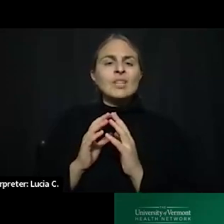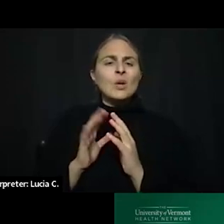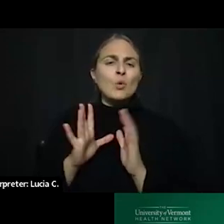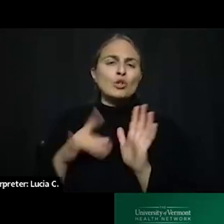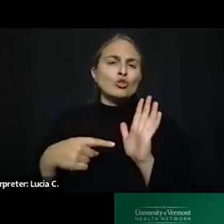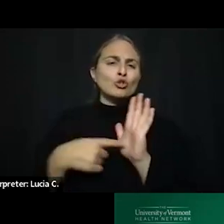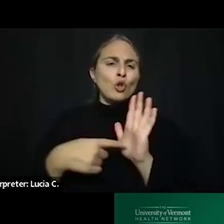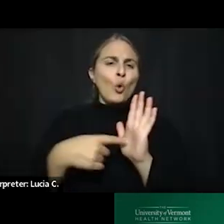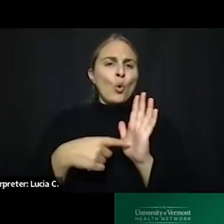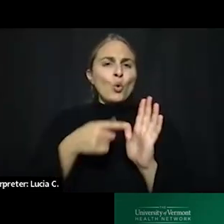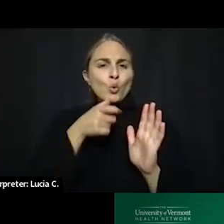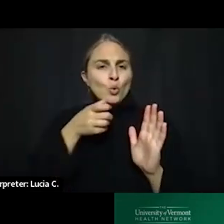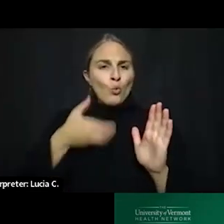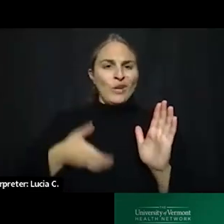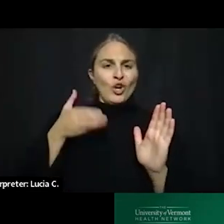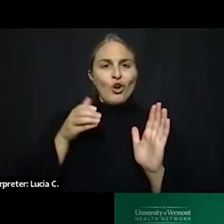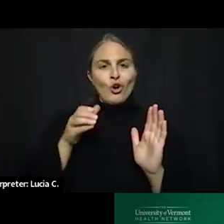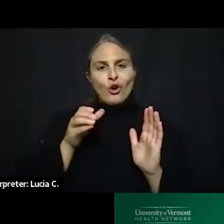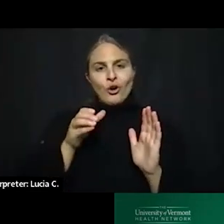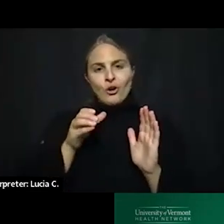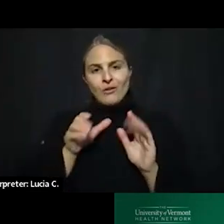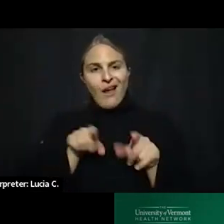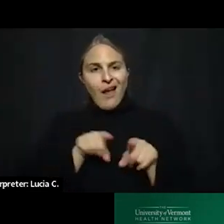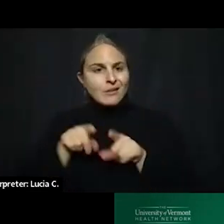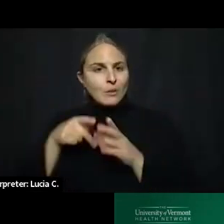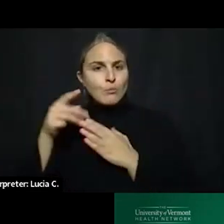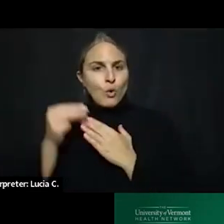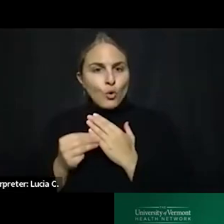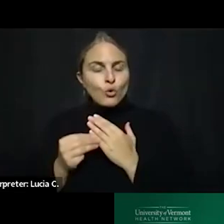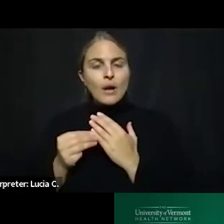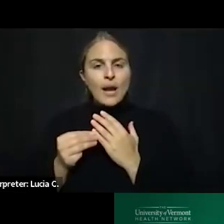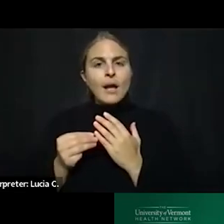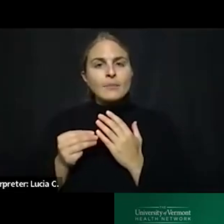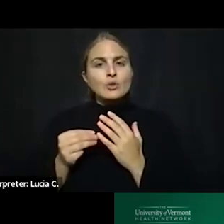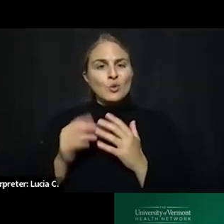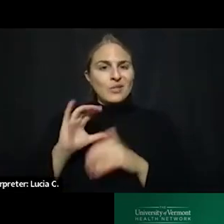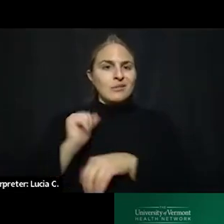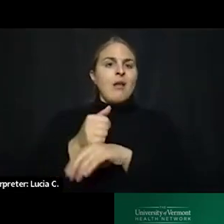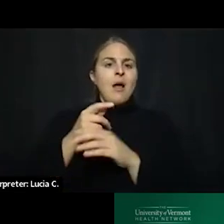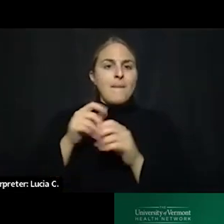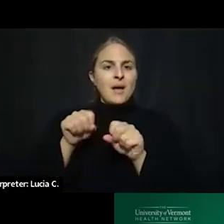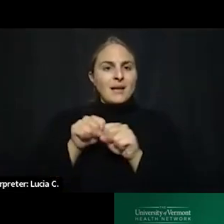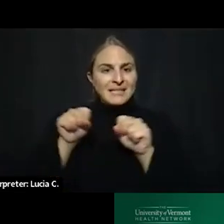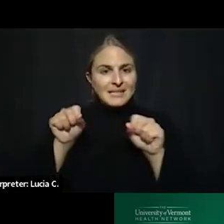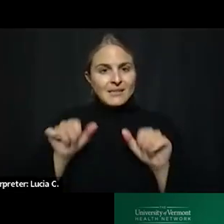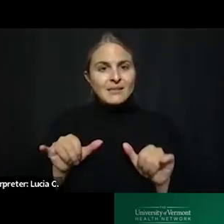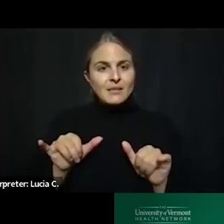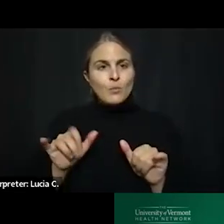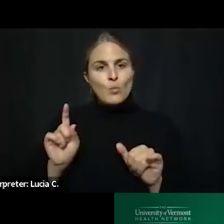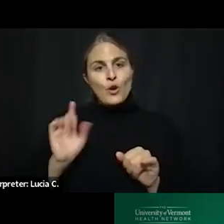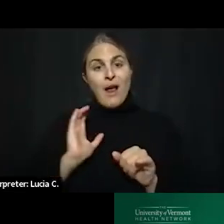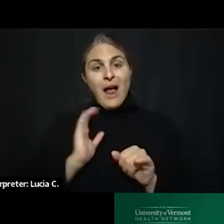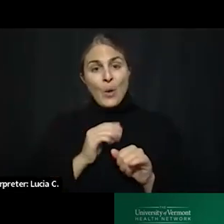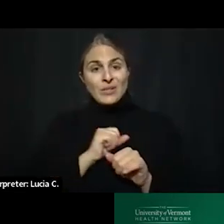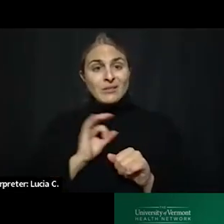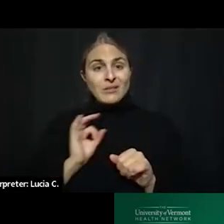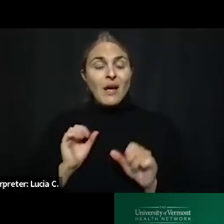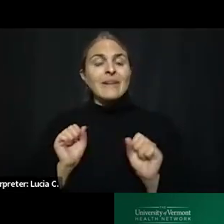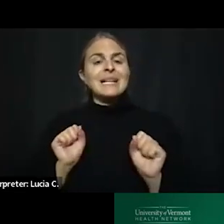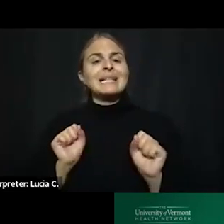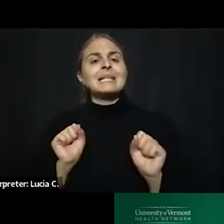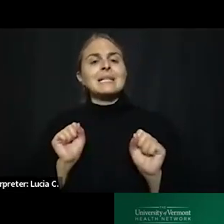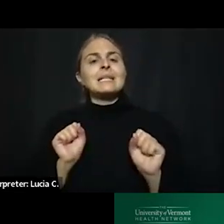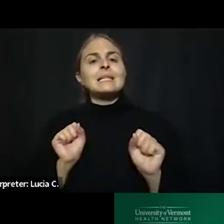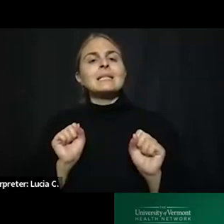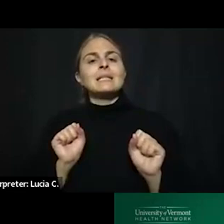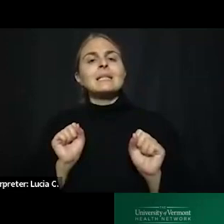program if we can when we can have a system where our staff have the ability to